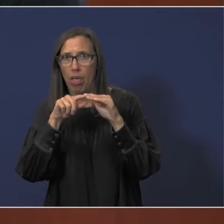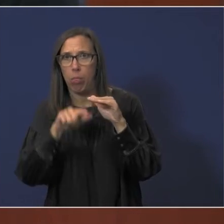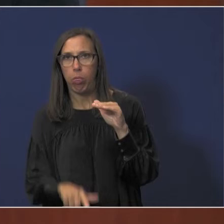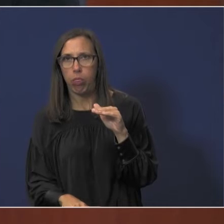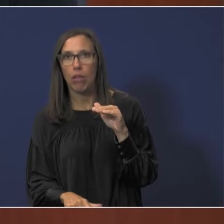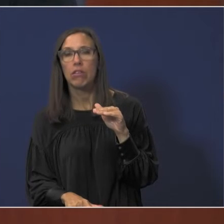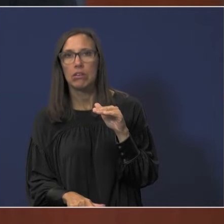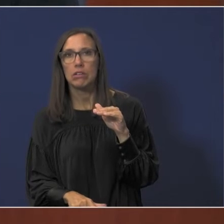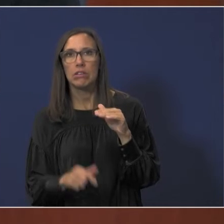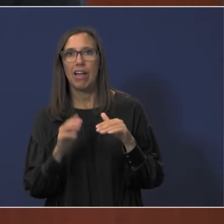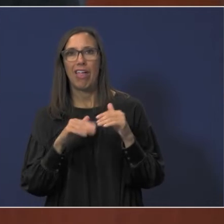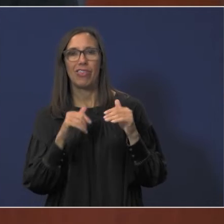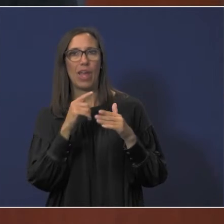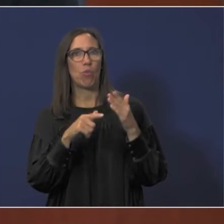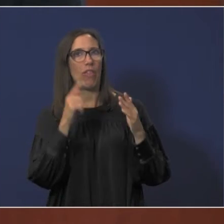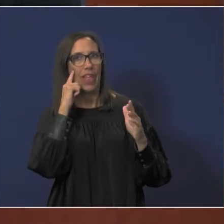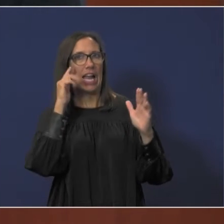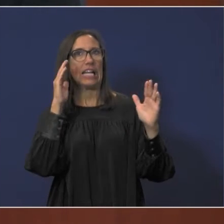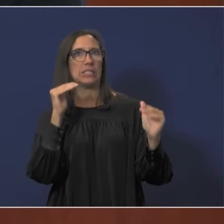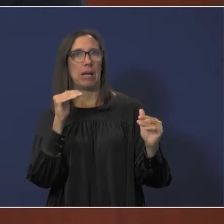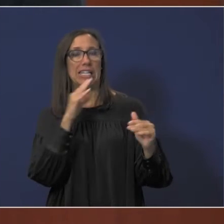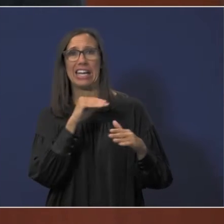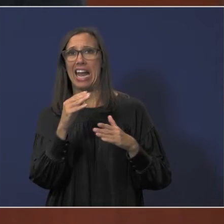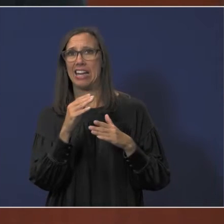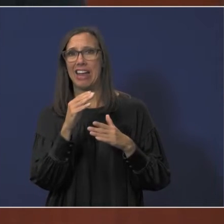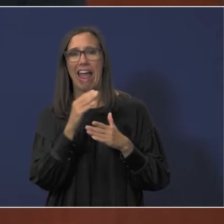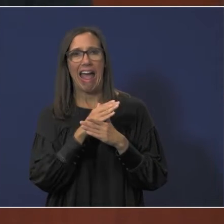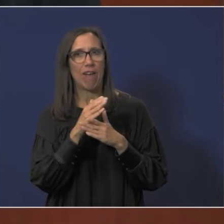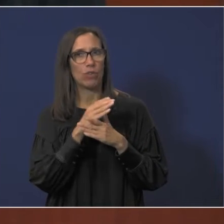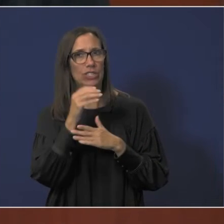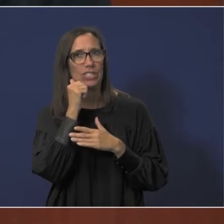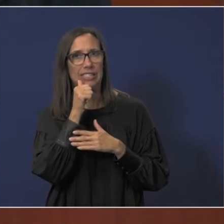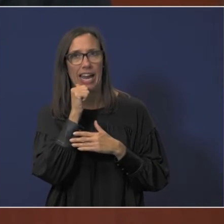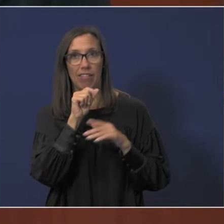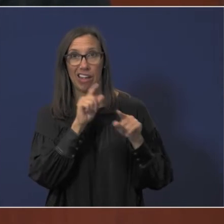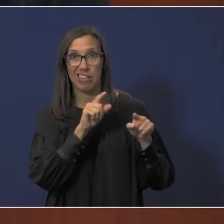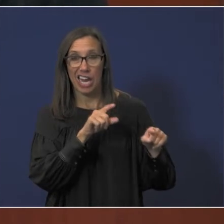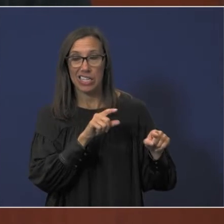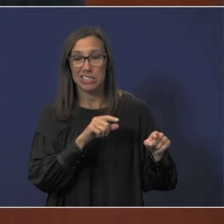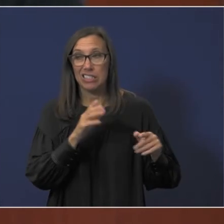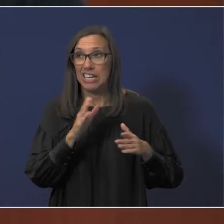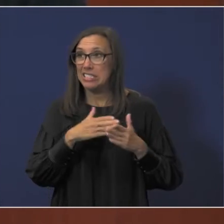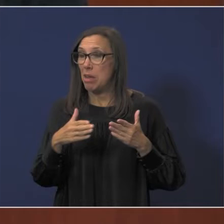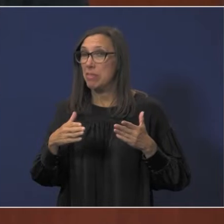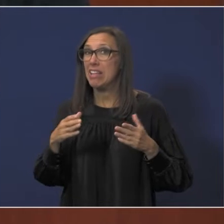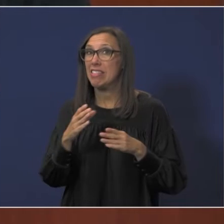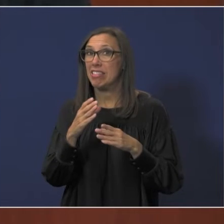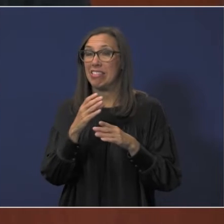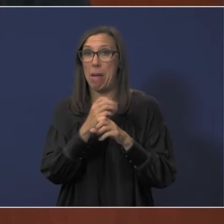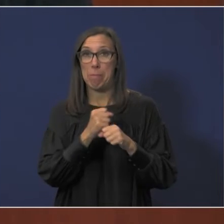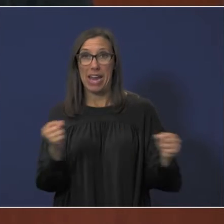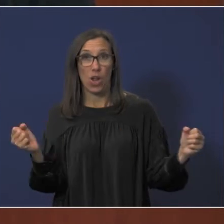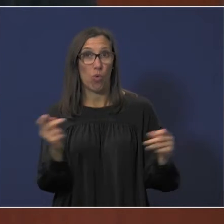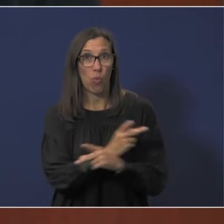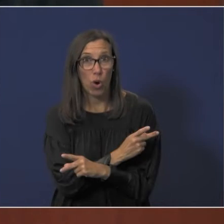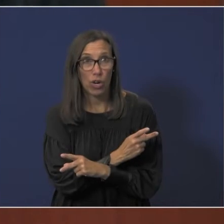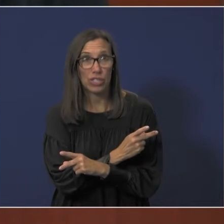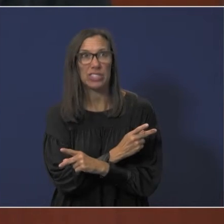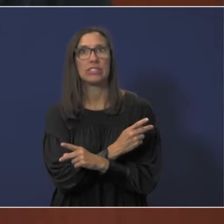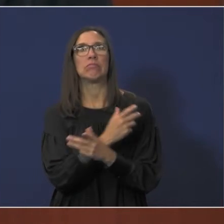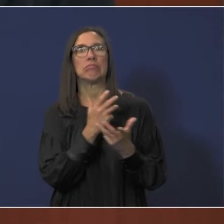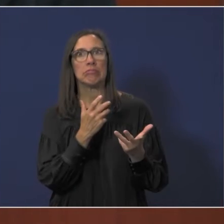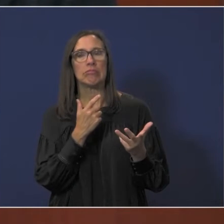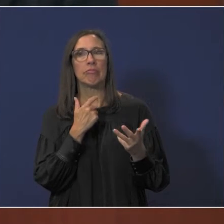expected it to be as well as average daily attendance and a nuance that made it even worse for us that i kind of